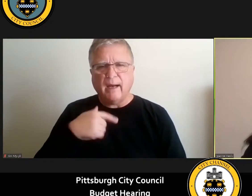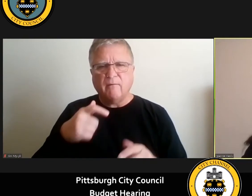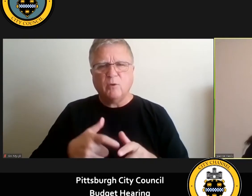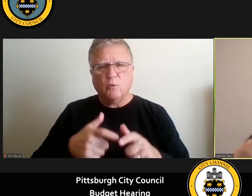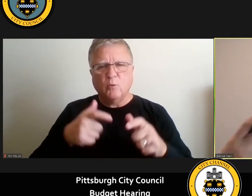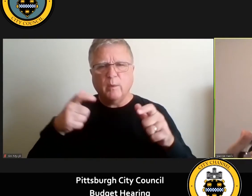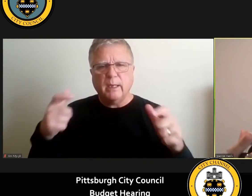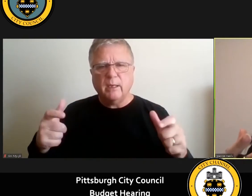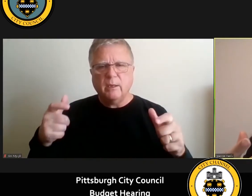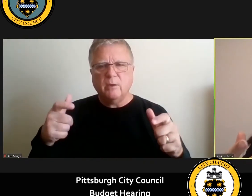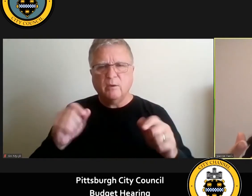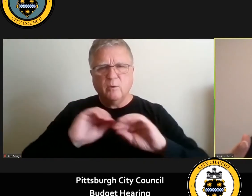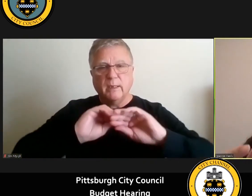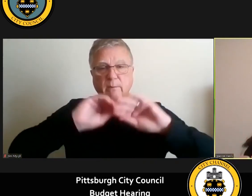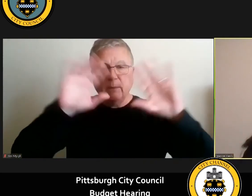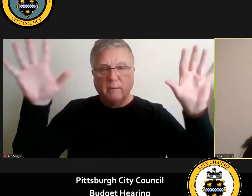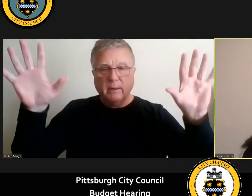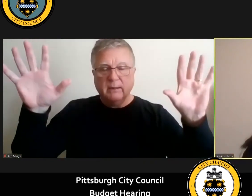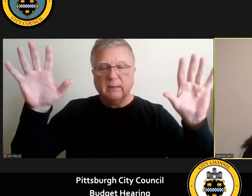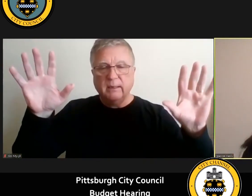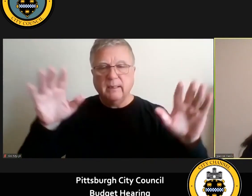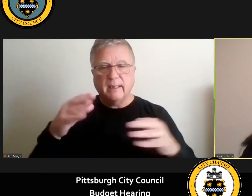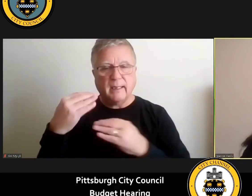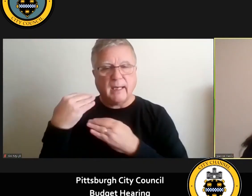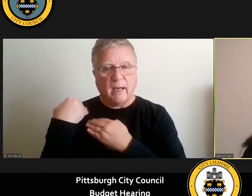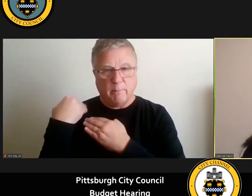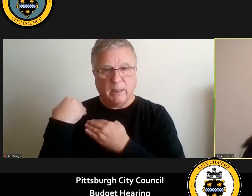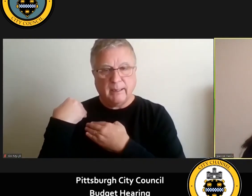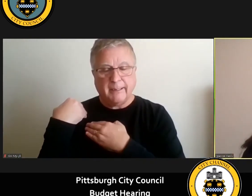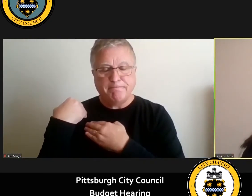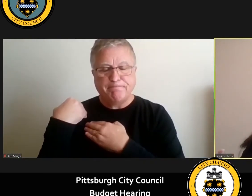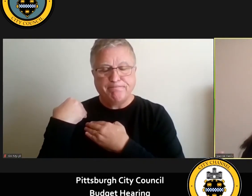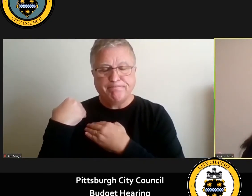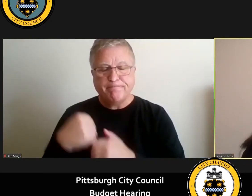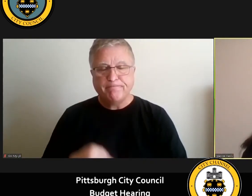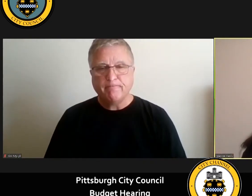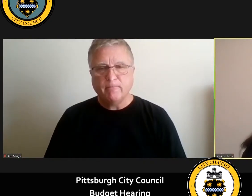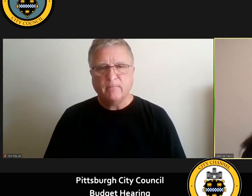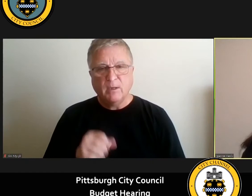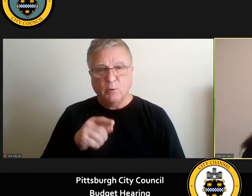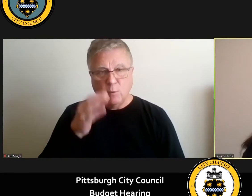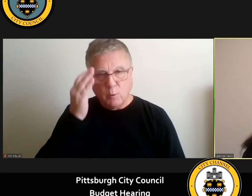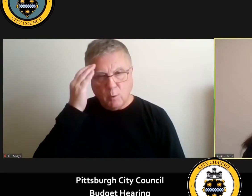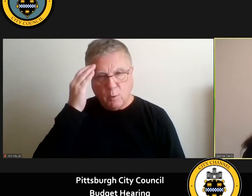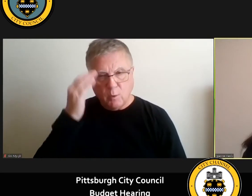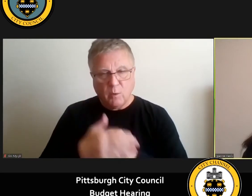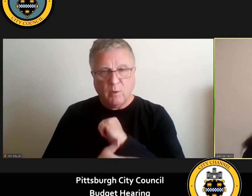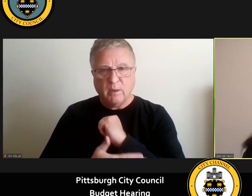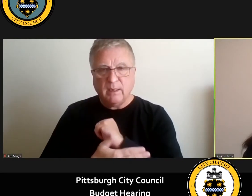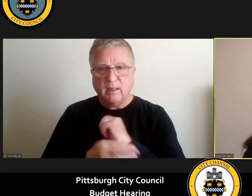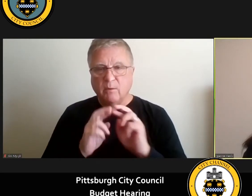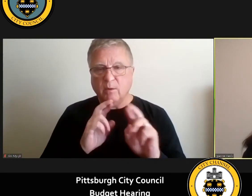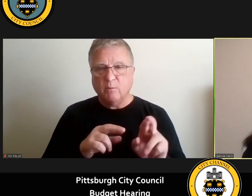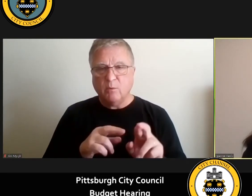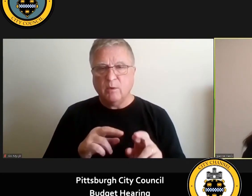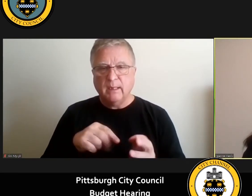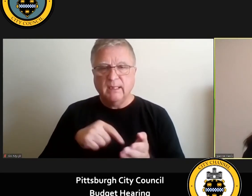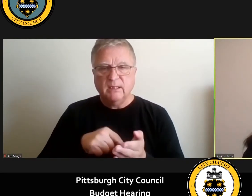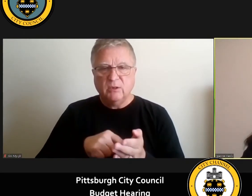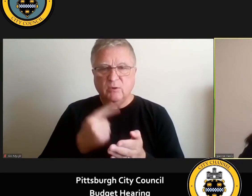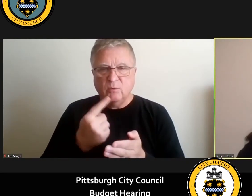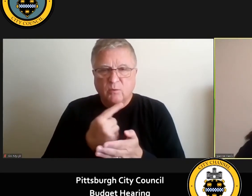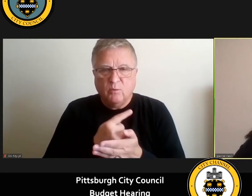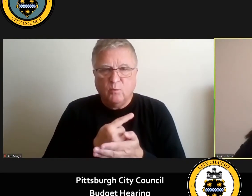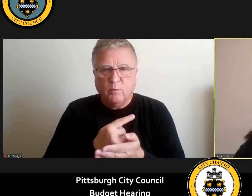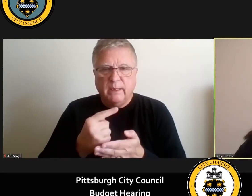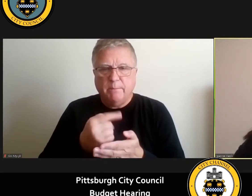transparency and accountability here um the as you know the county report is due basically a week before the election